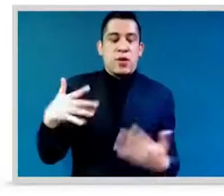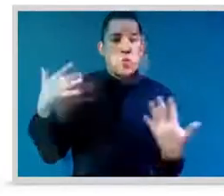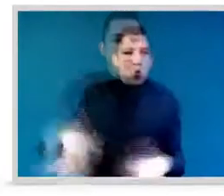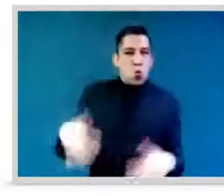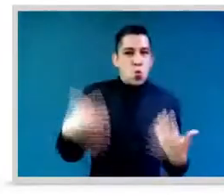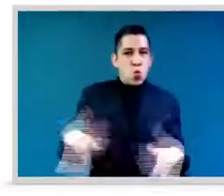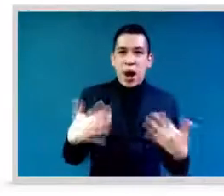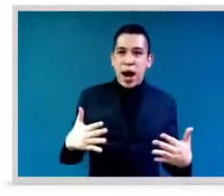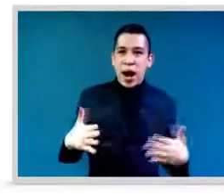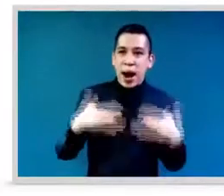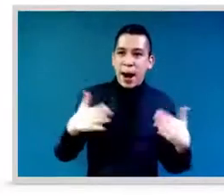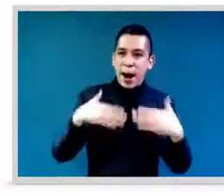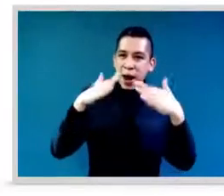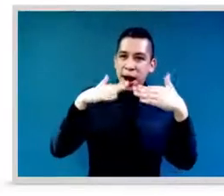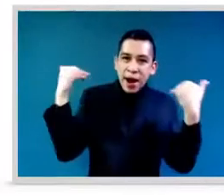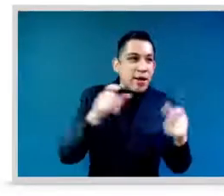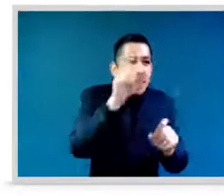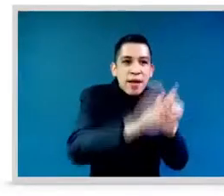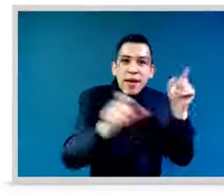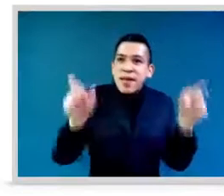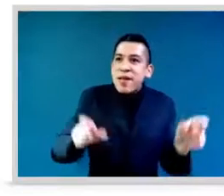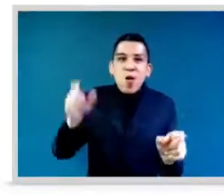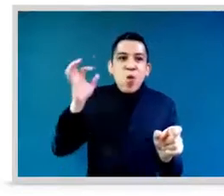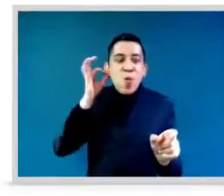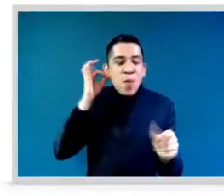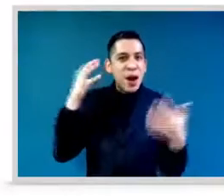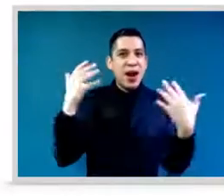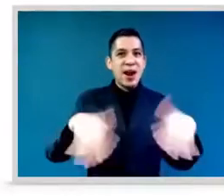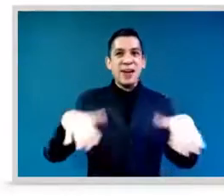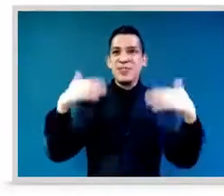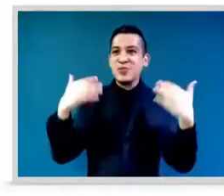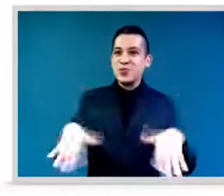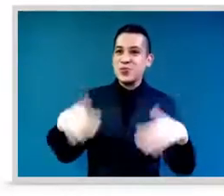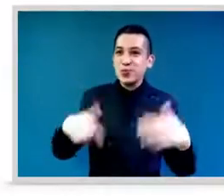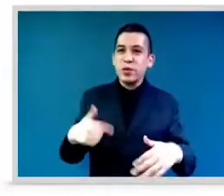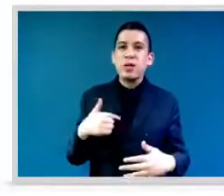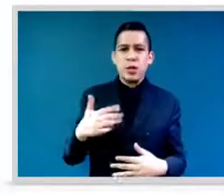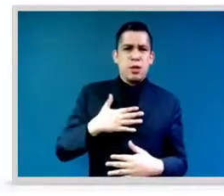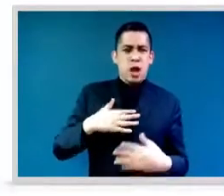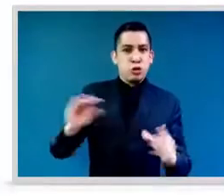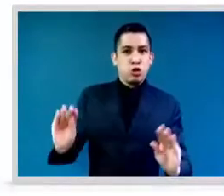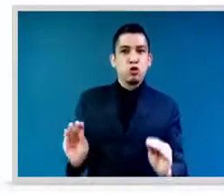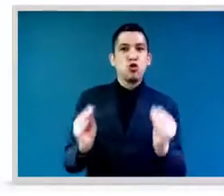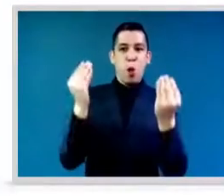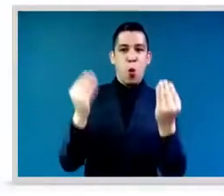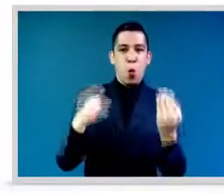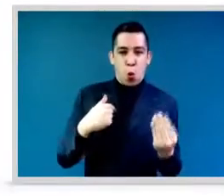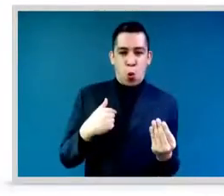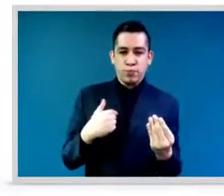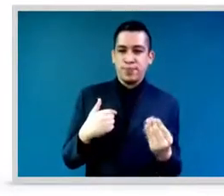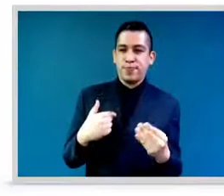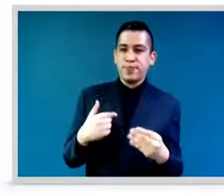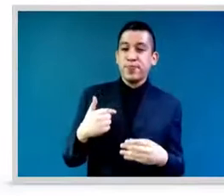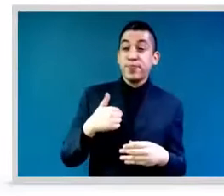25 years of age, I have to pinch myself and think, am I really in this space and discussing women who have done so much already?